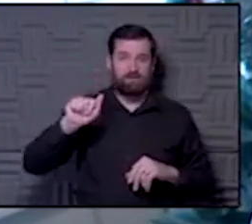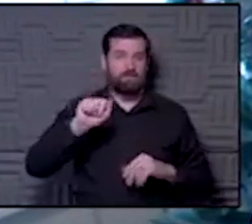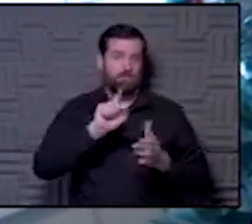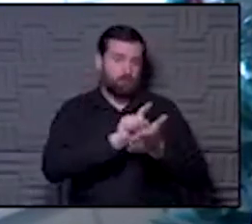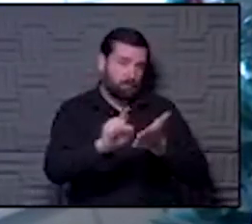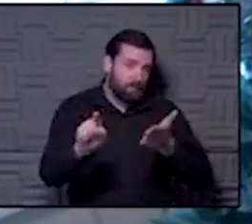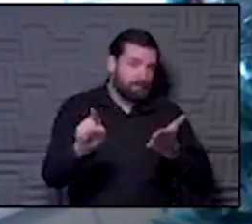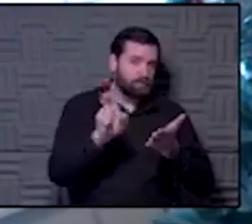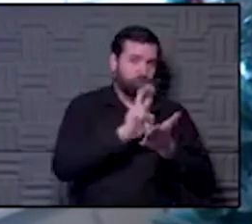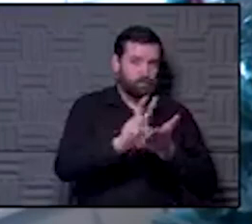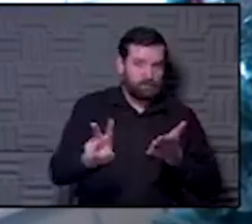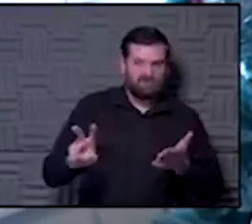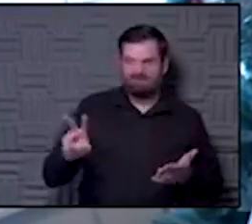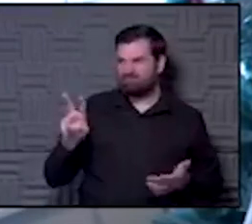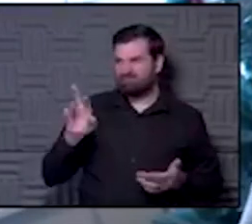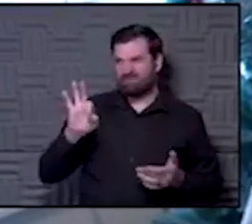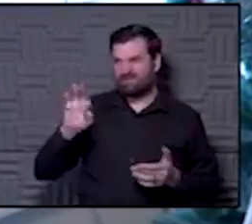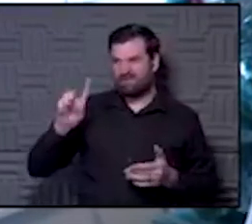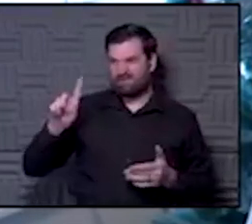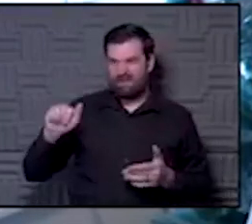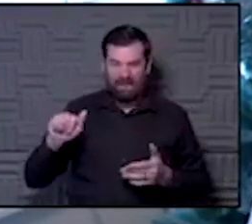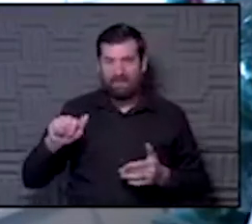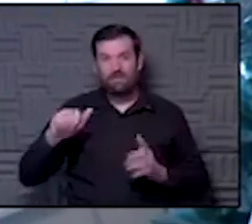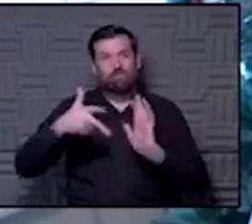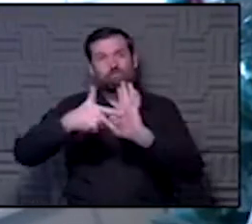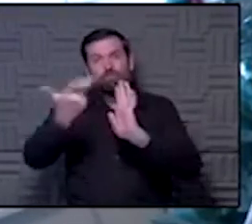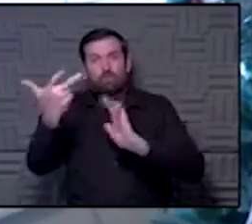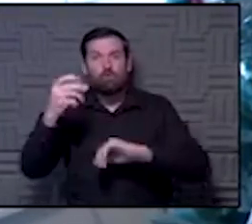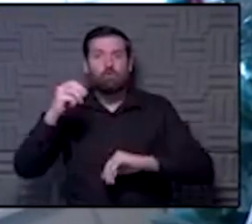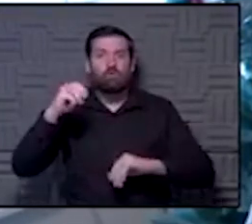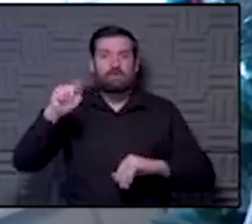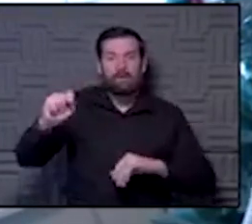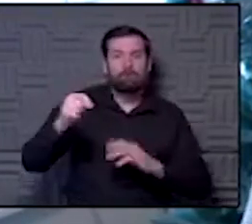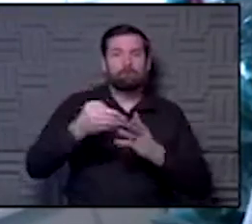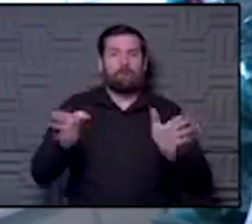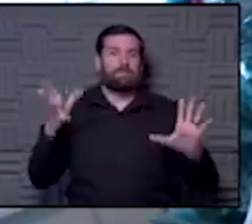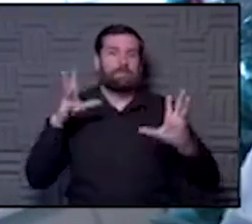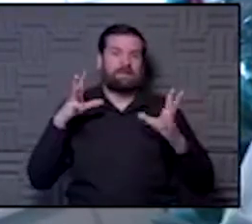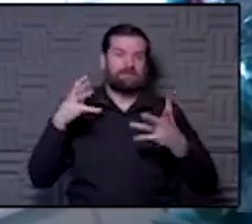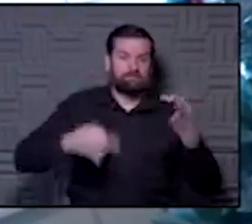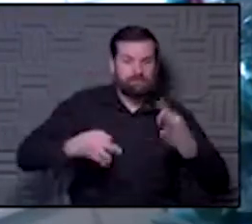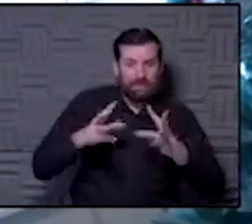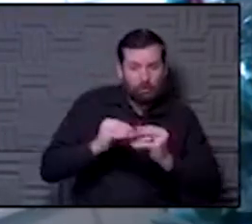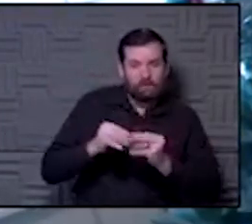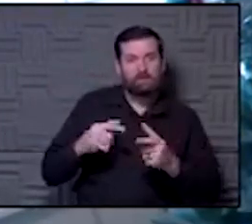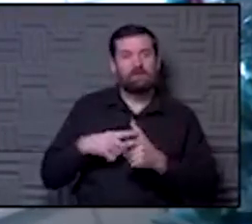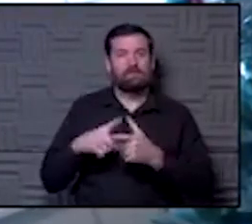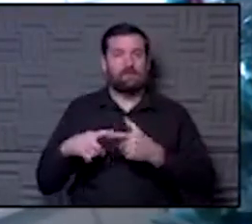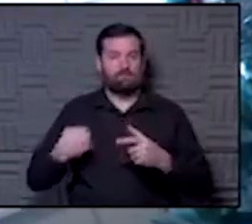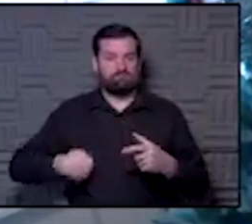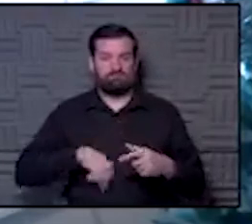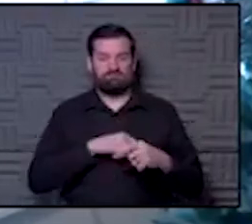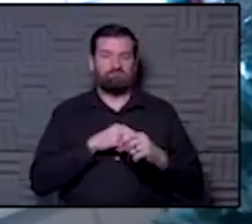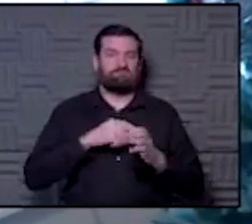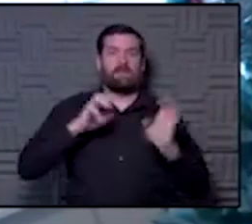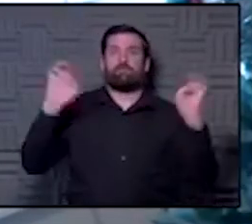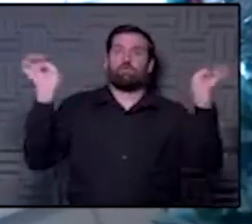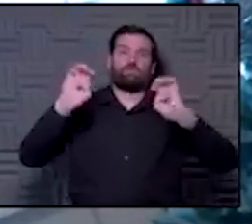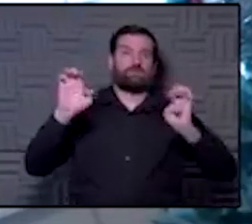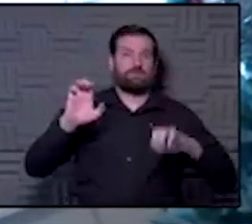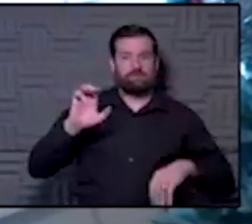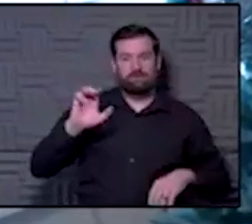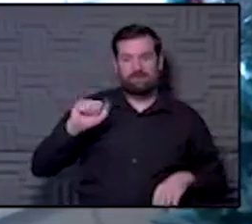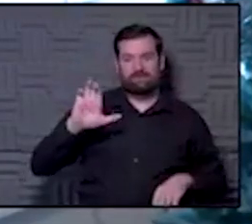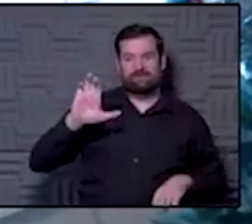works triple overtime and has a public hearing. And then we have an emergency ACIP meeting. The FDA